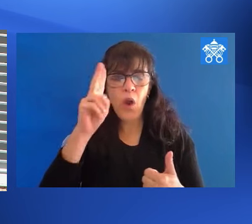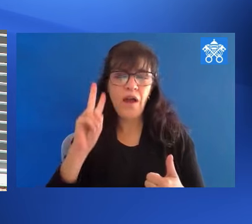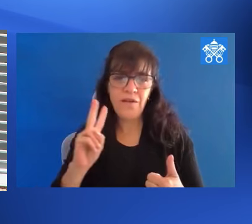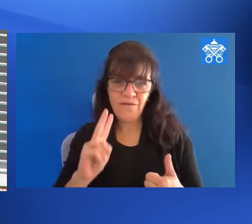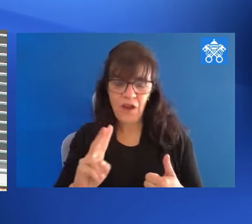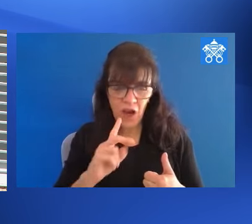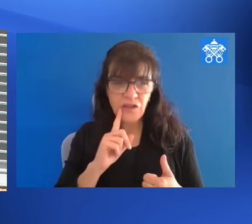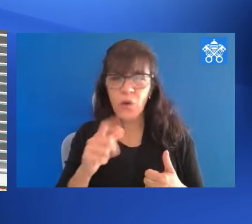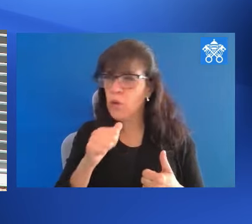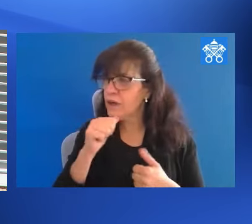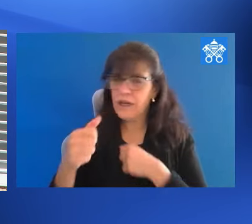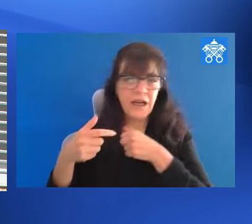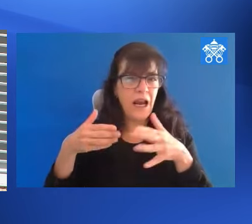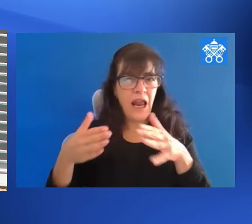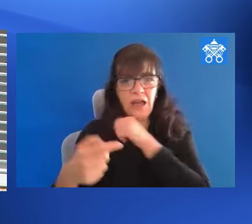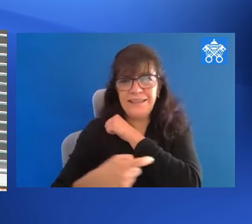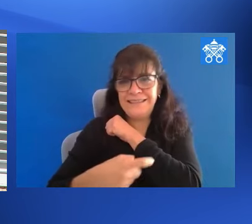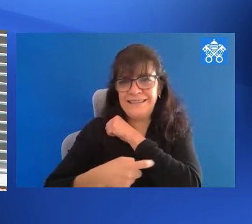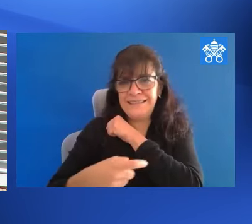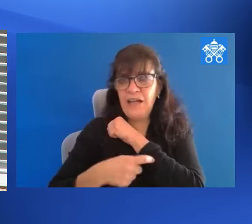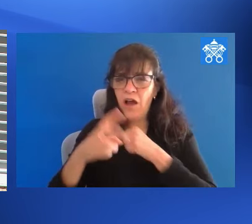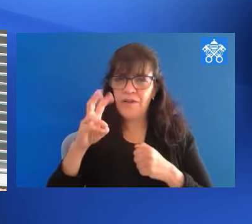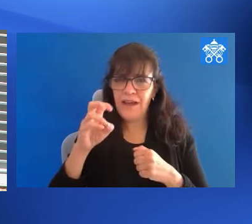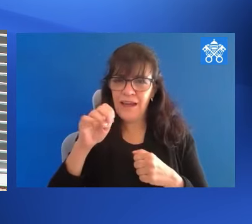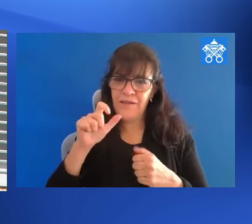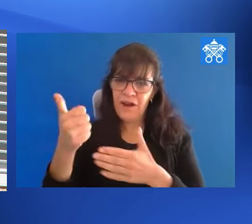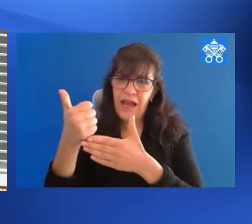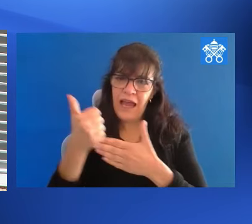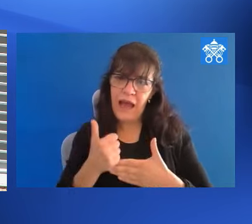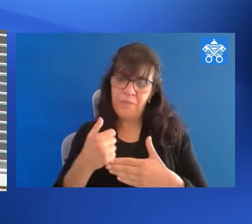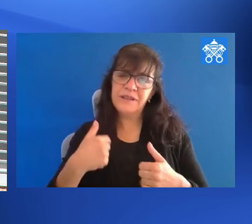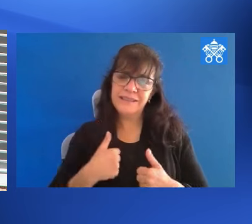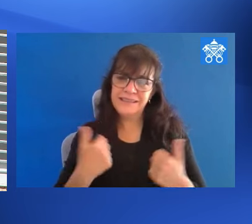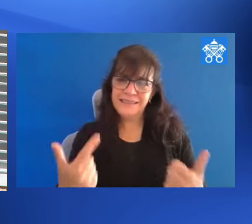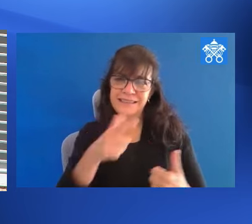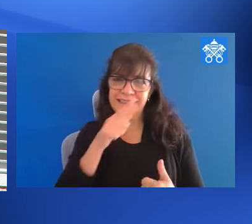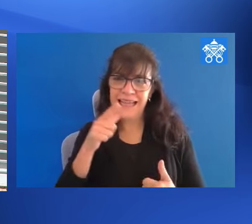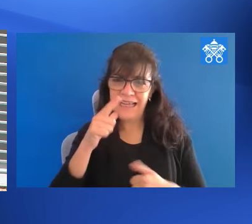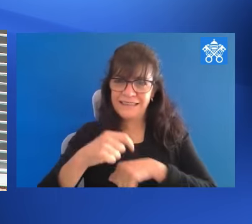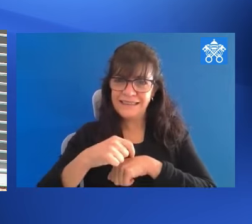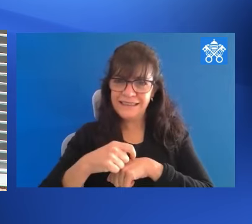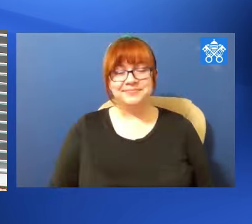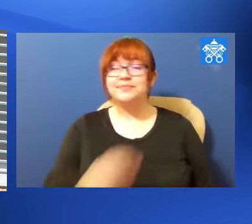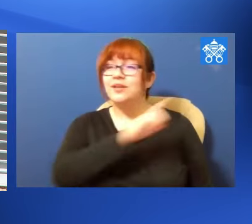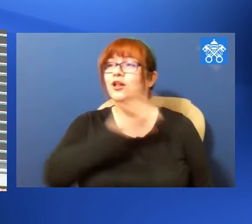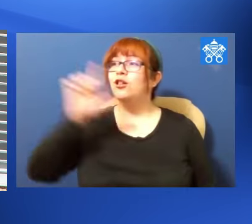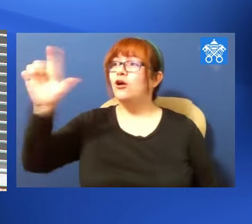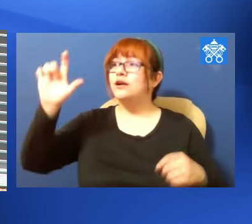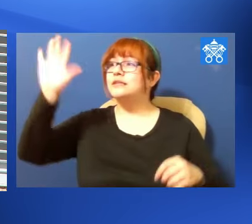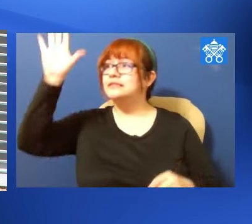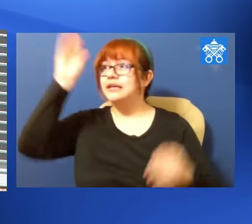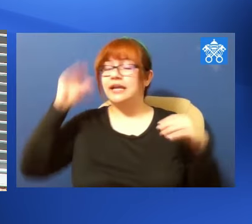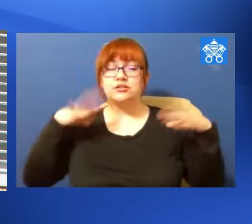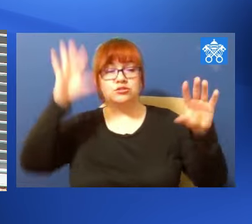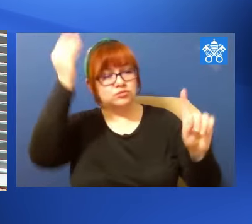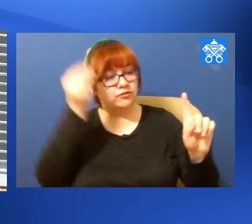by the temptations of the evil one. us on our way during this time of Lent. angelus Domini, unciavit Maria, et concepite,